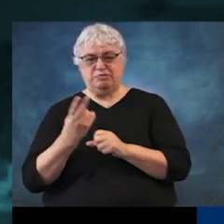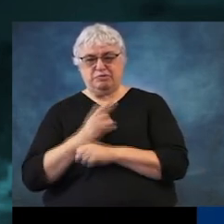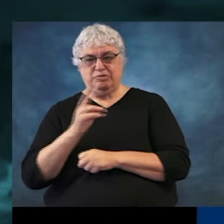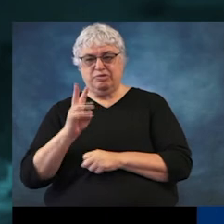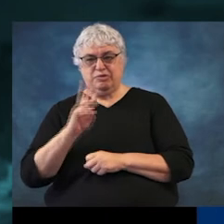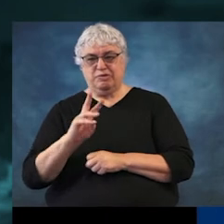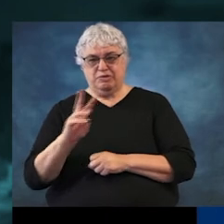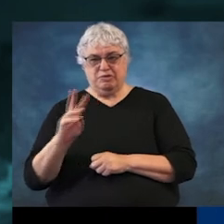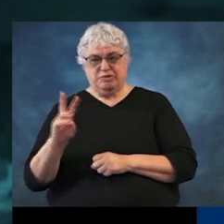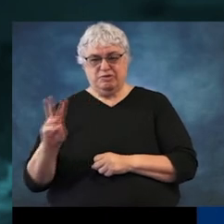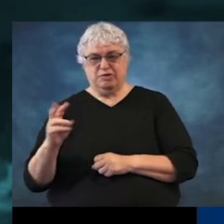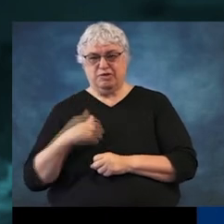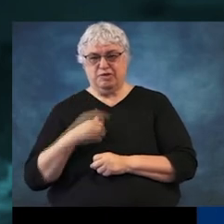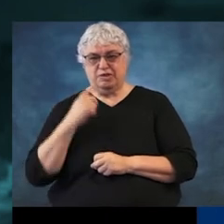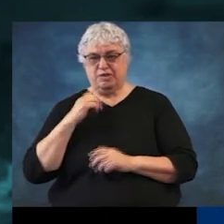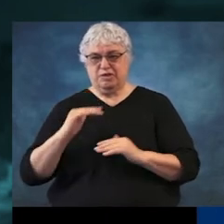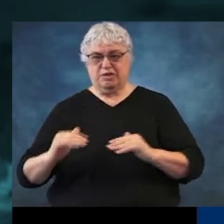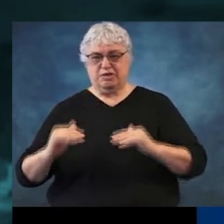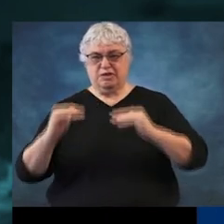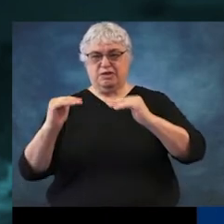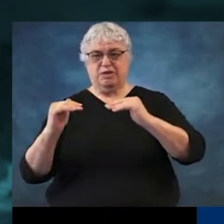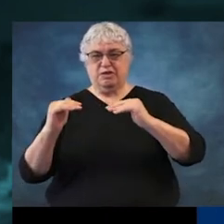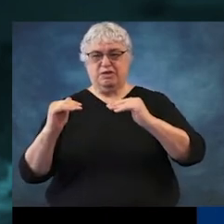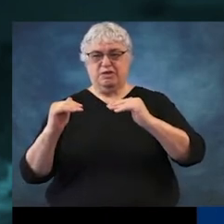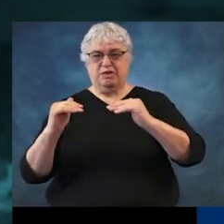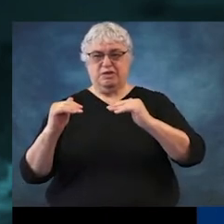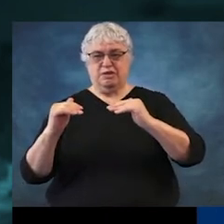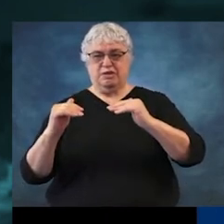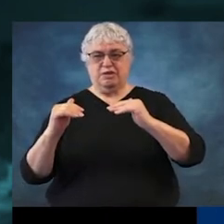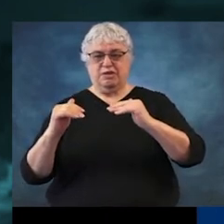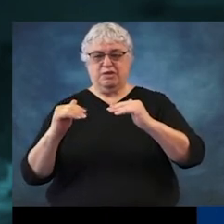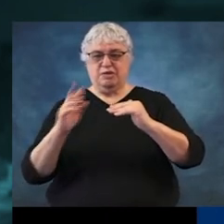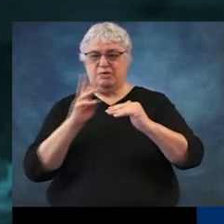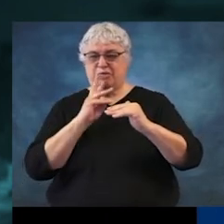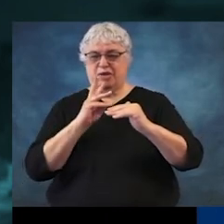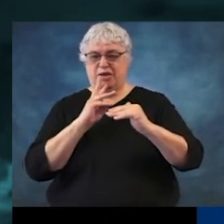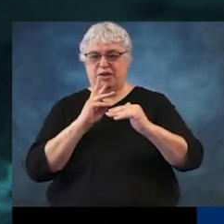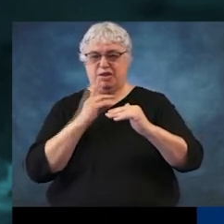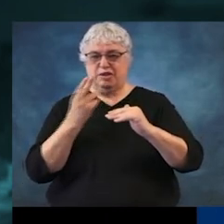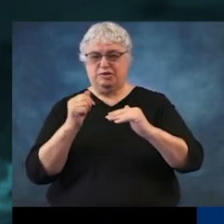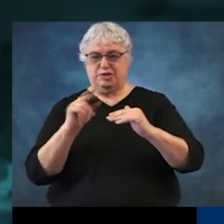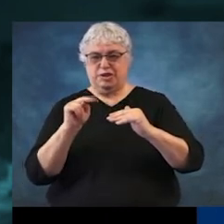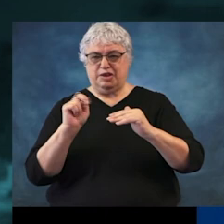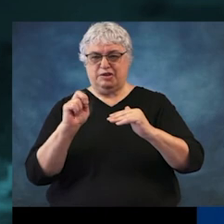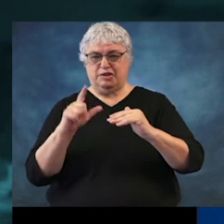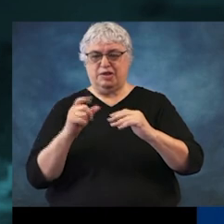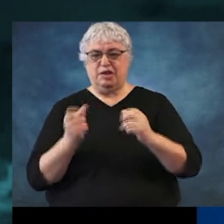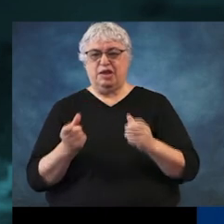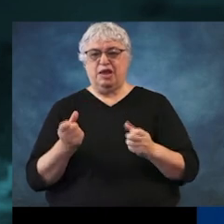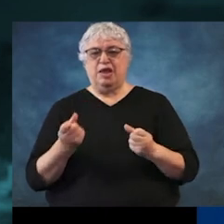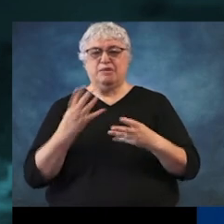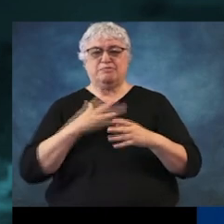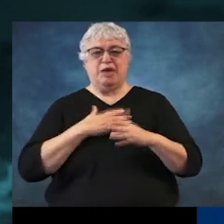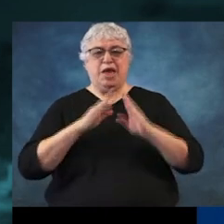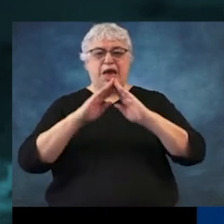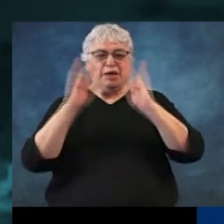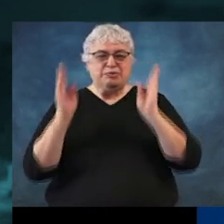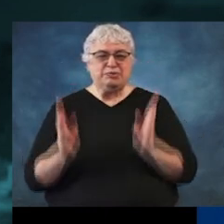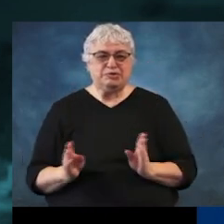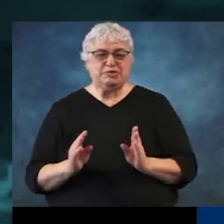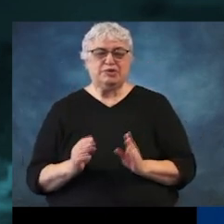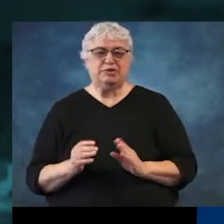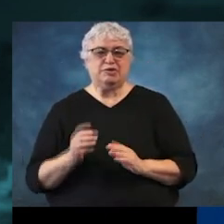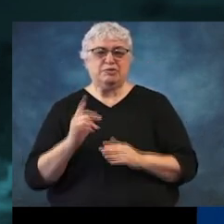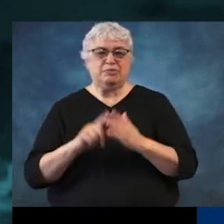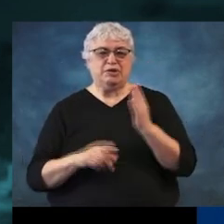and I see the elevation of the water and the channel, but I don't know the elevation of my house or I don't know